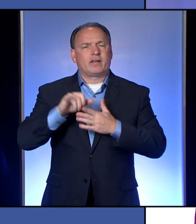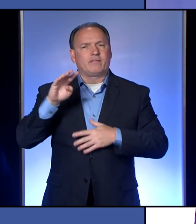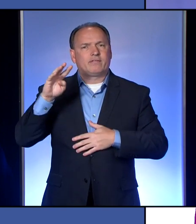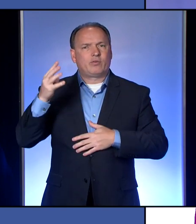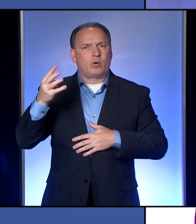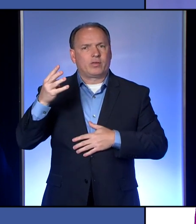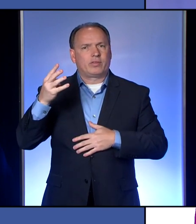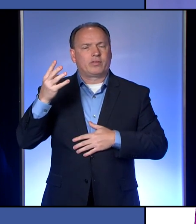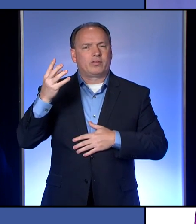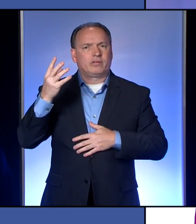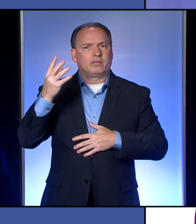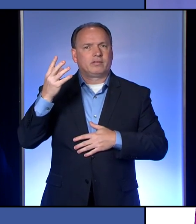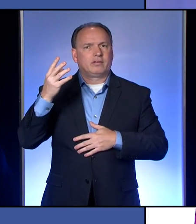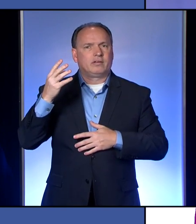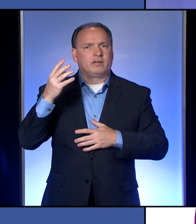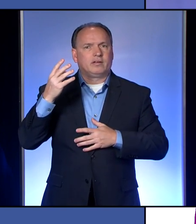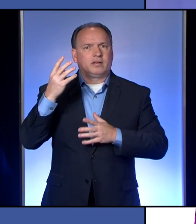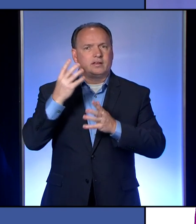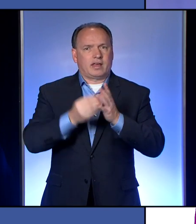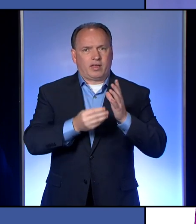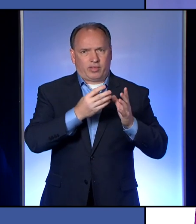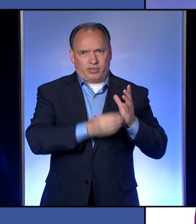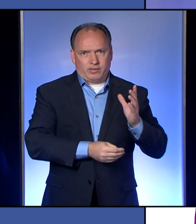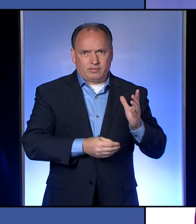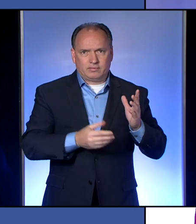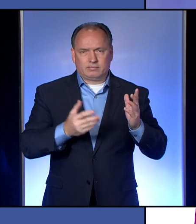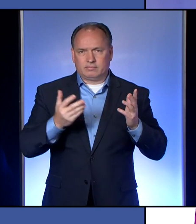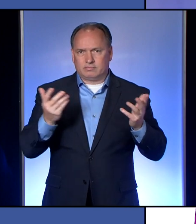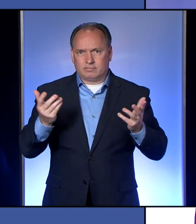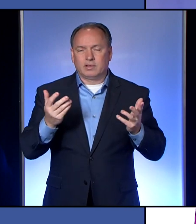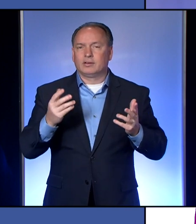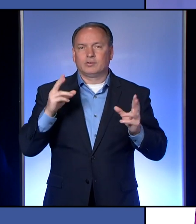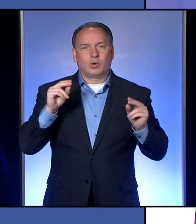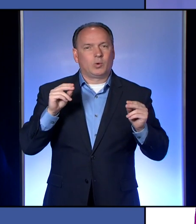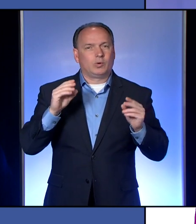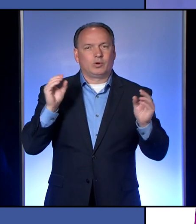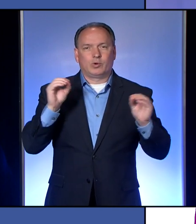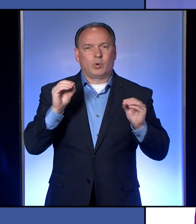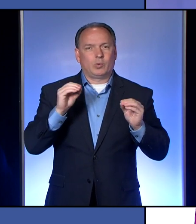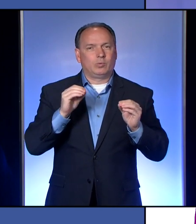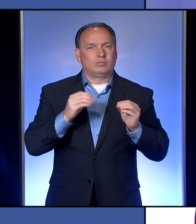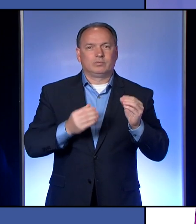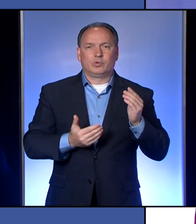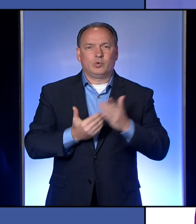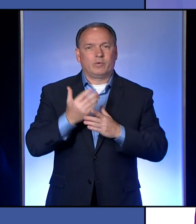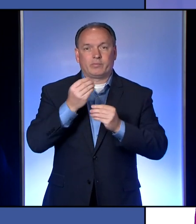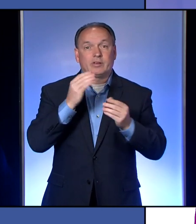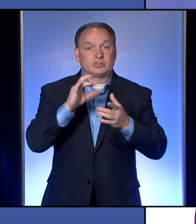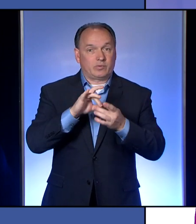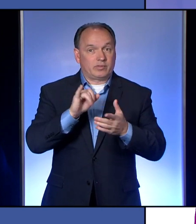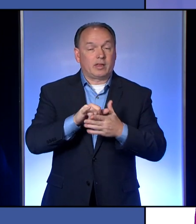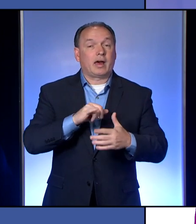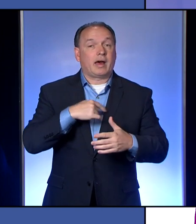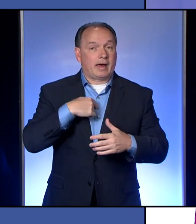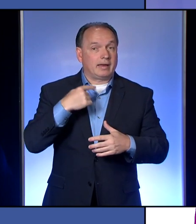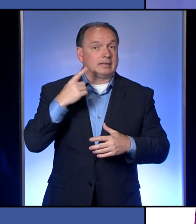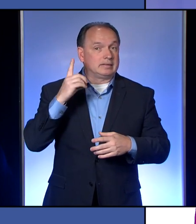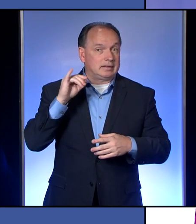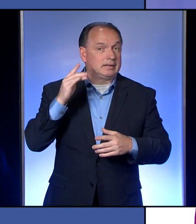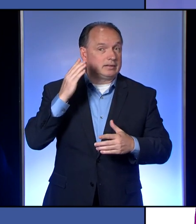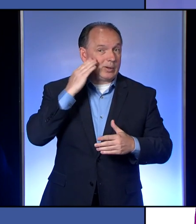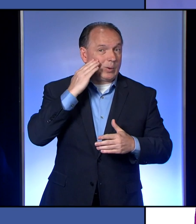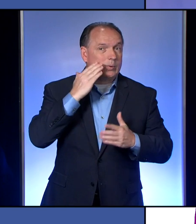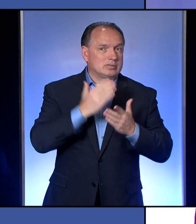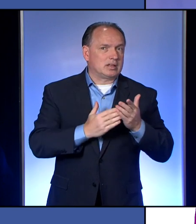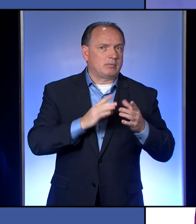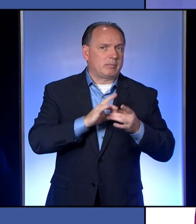as having? We have no new information. No, we have no new information on that. What I did get some knowledge about